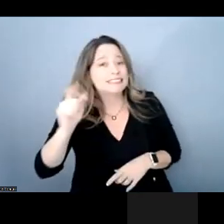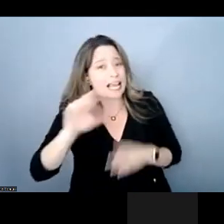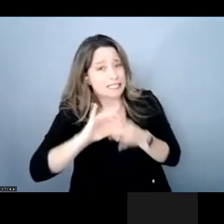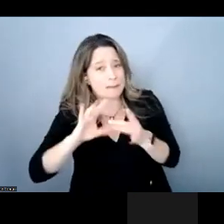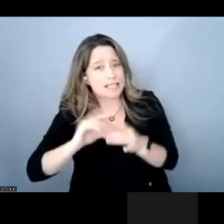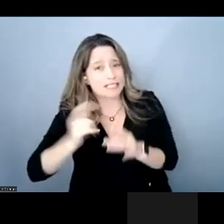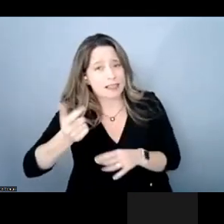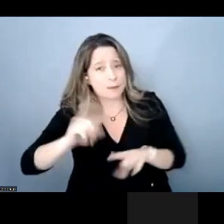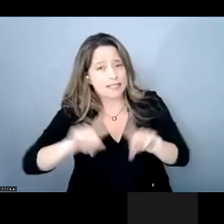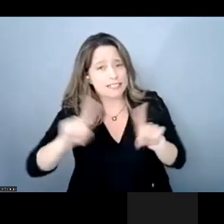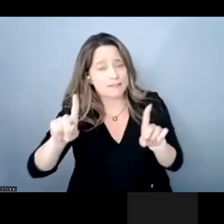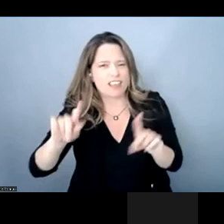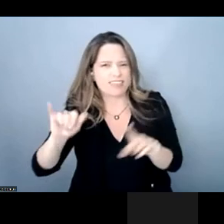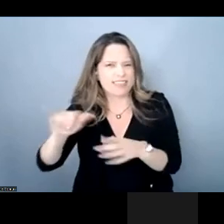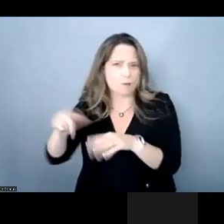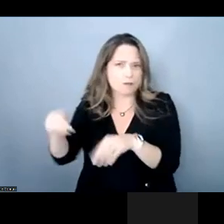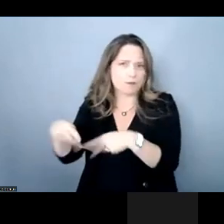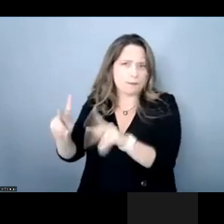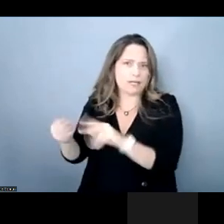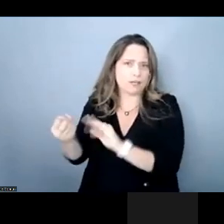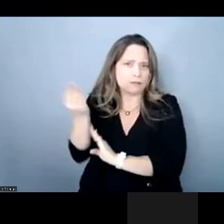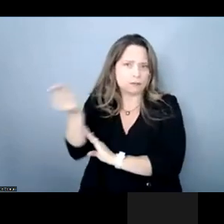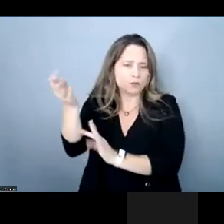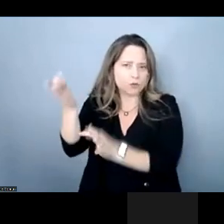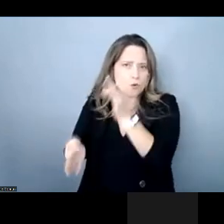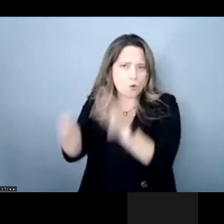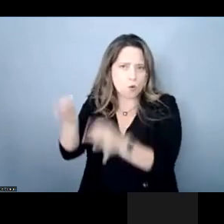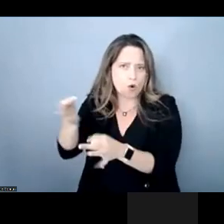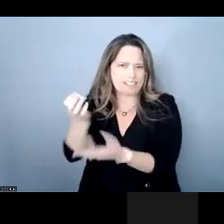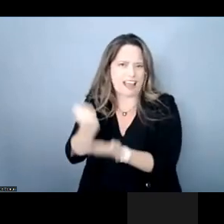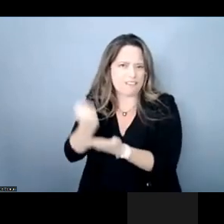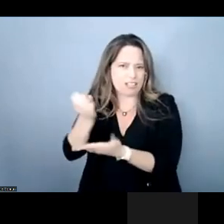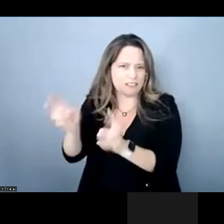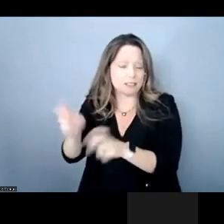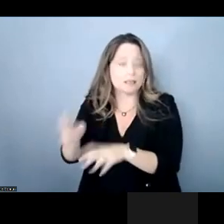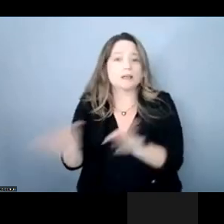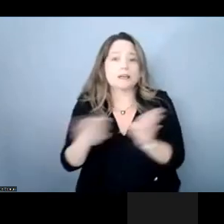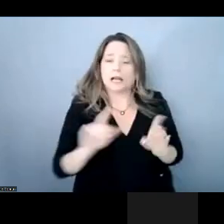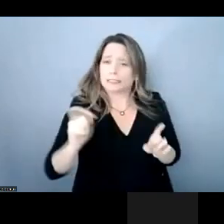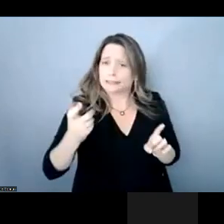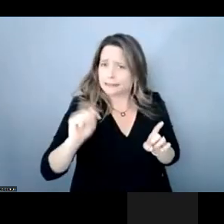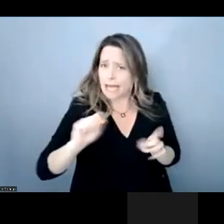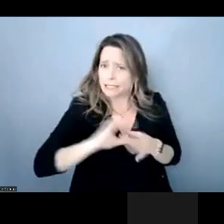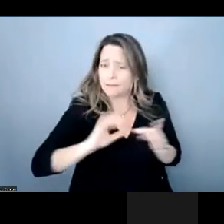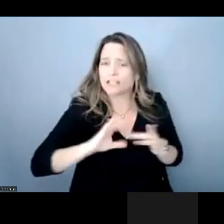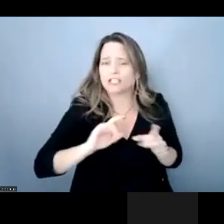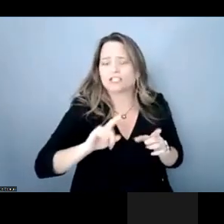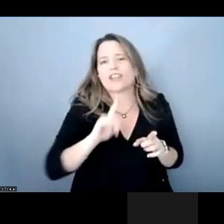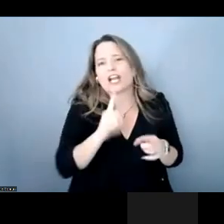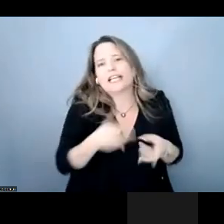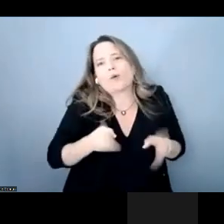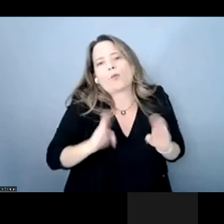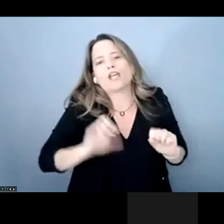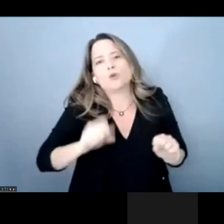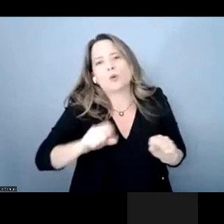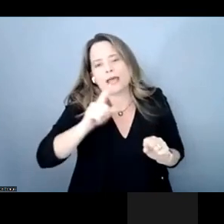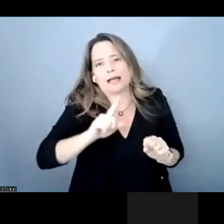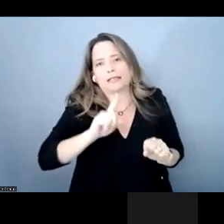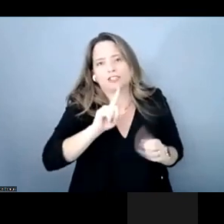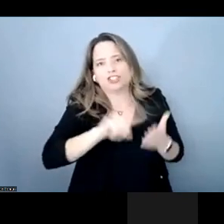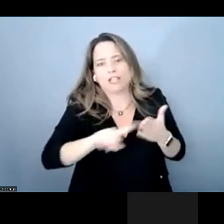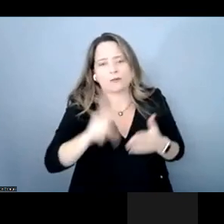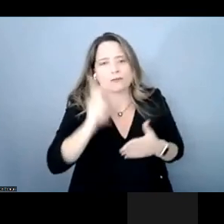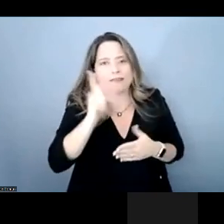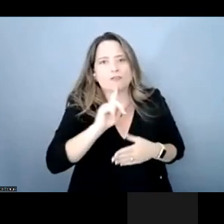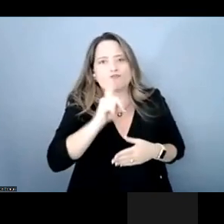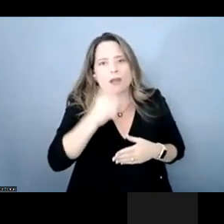different because with text messages there's a certain level of authentication you can see the phone number that it is